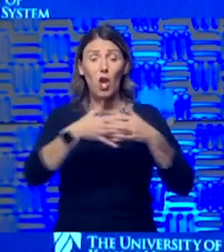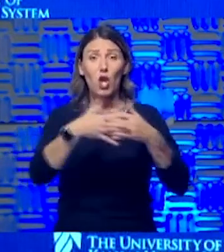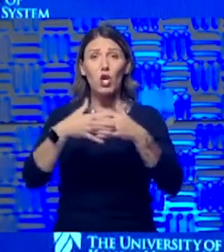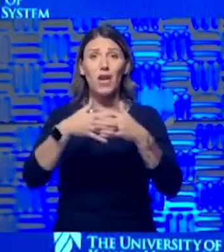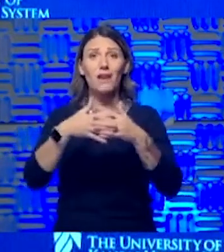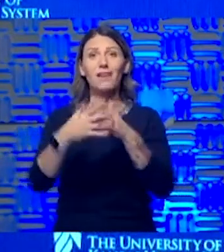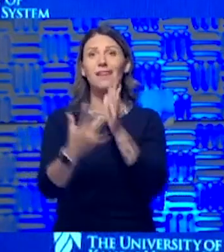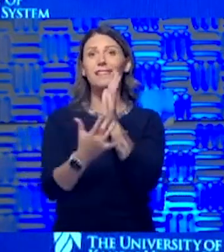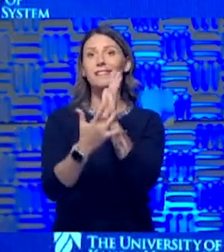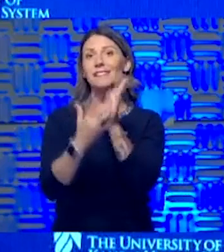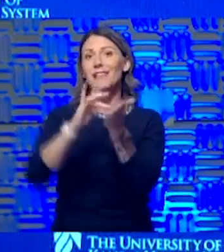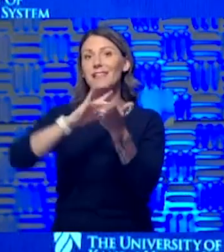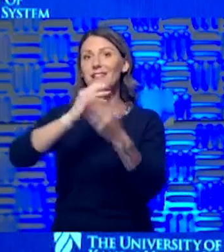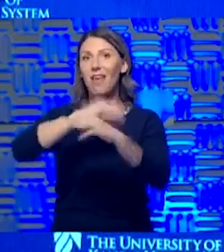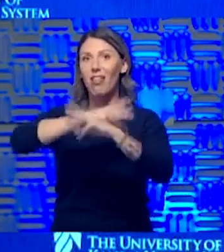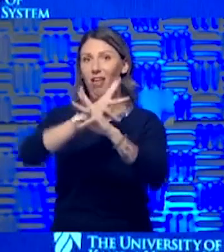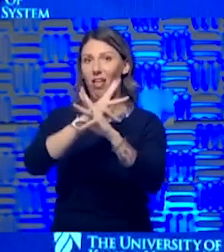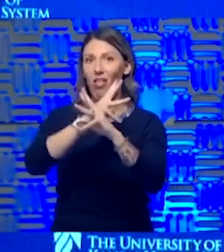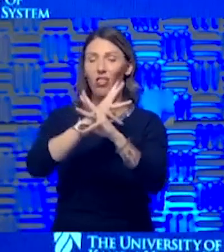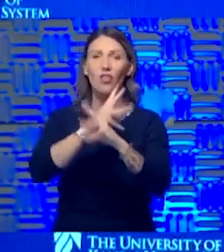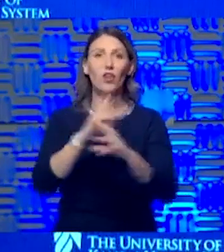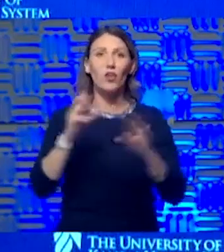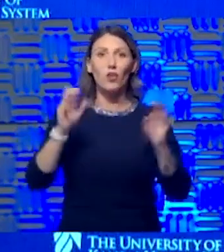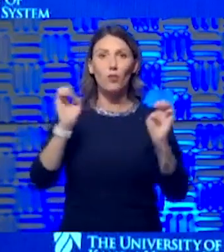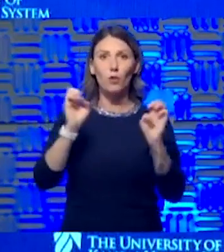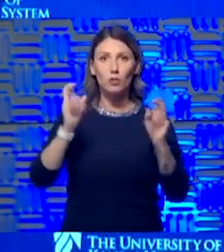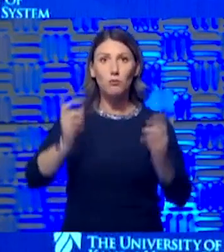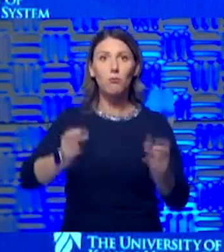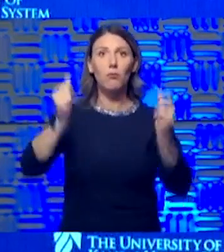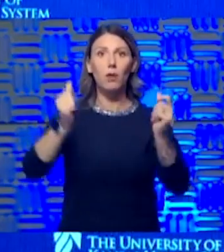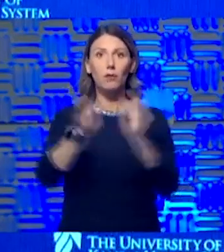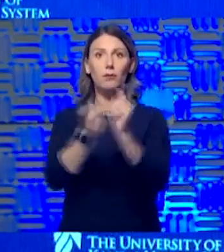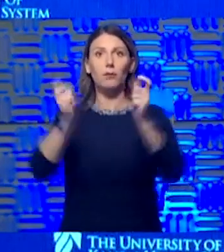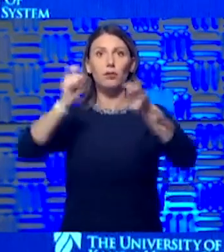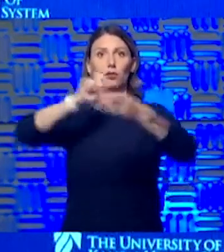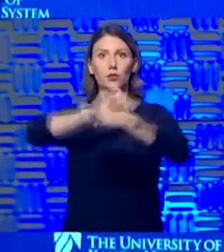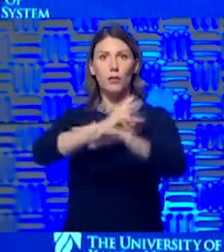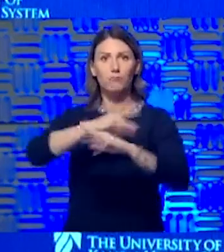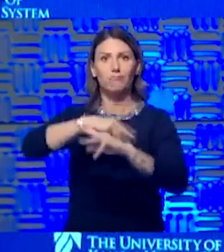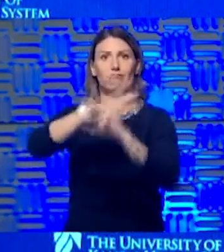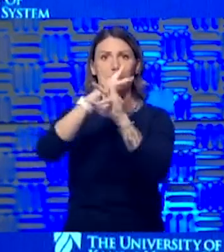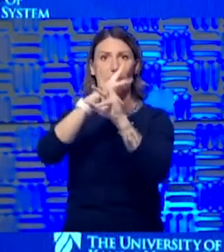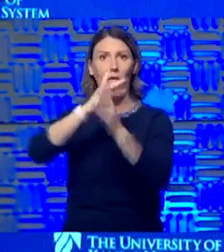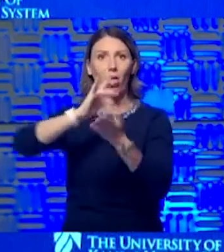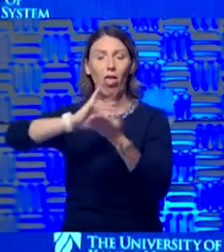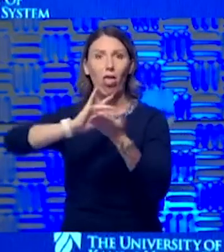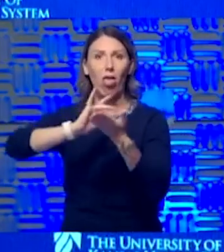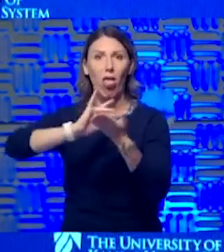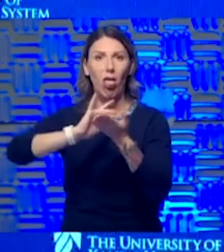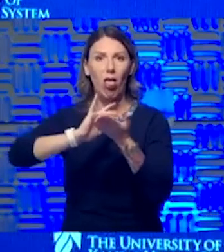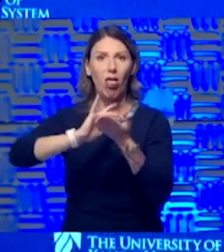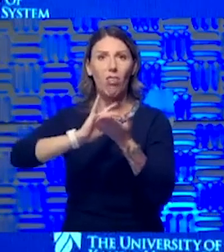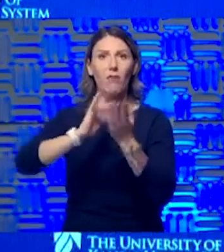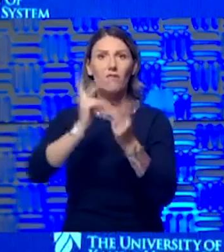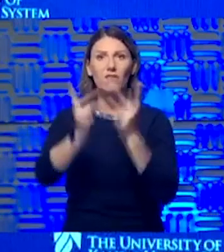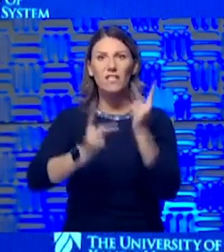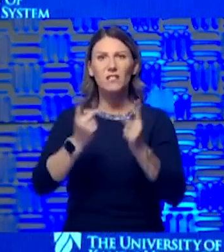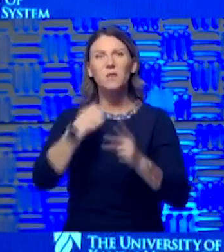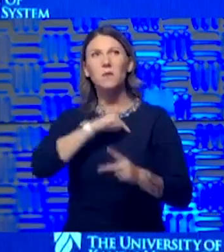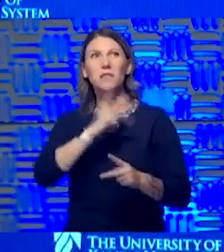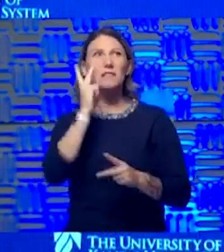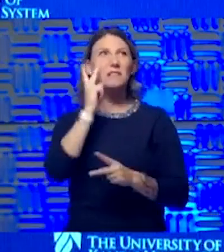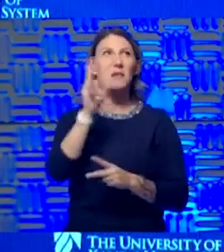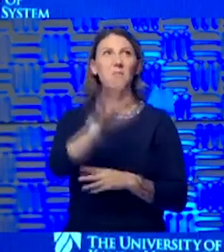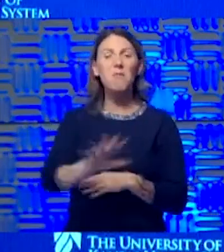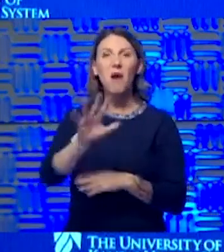the urgency with which we have converted to telemedicine visits is remarkable. You know, we usually see about 5,000 to 5